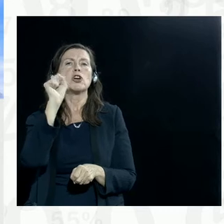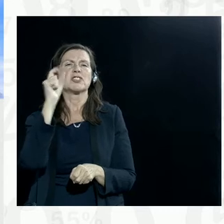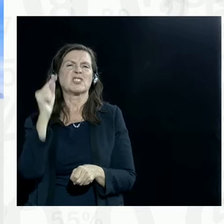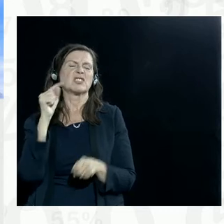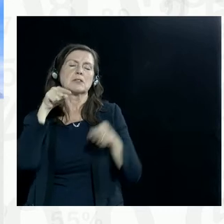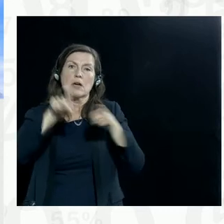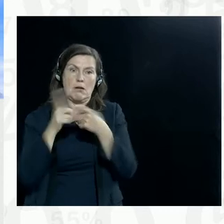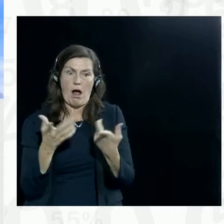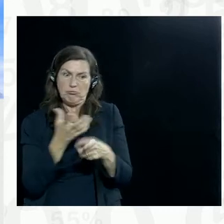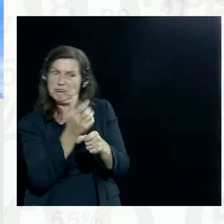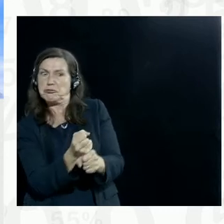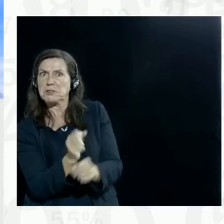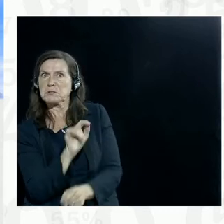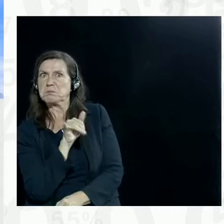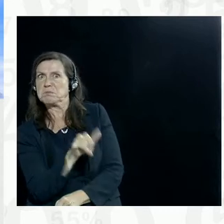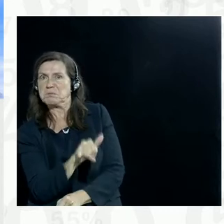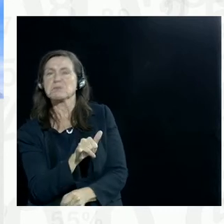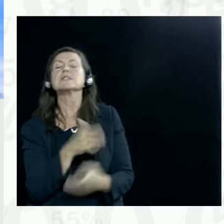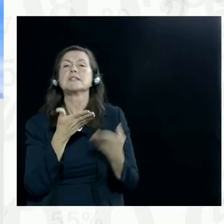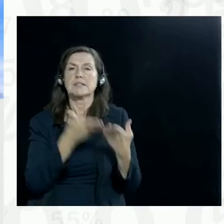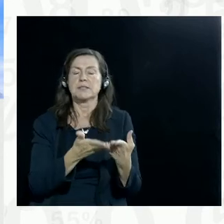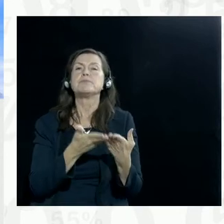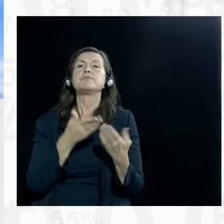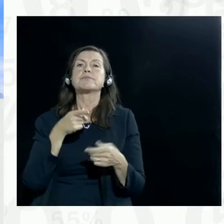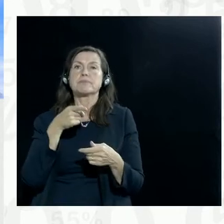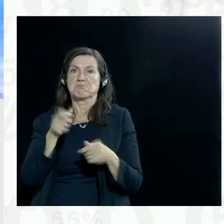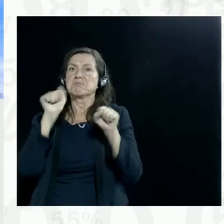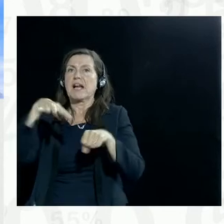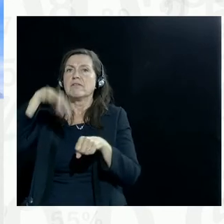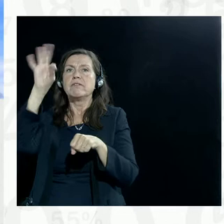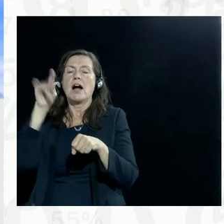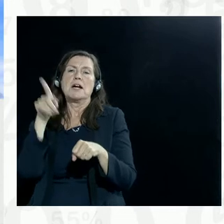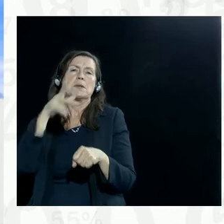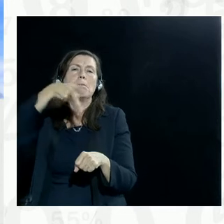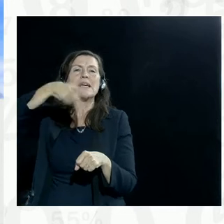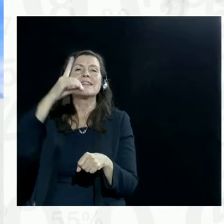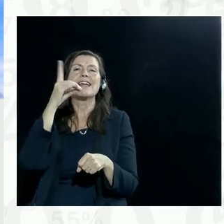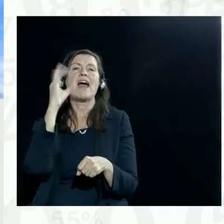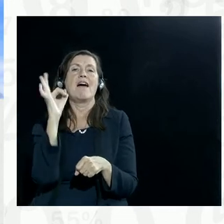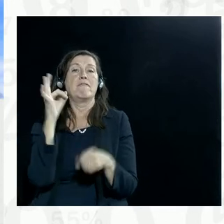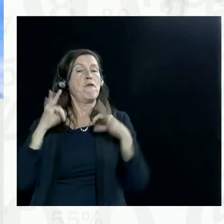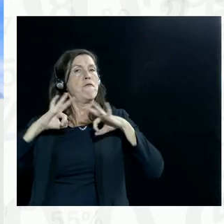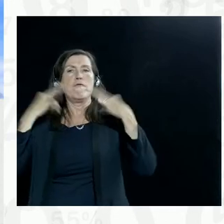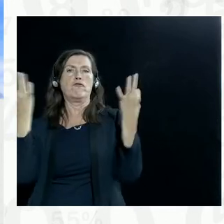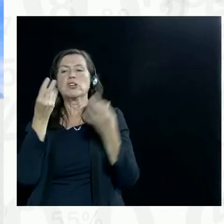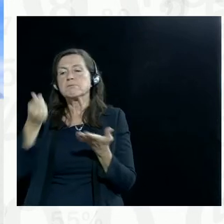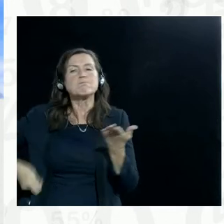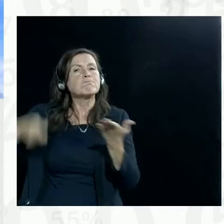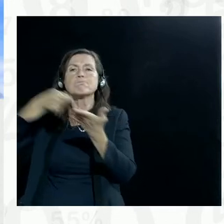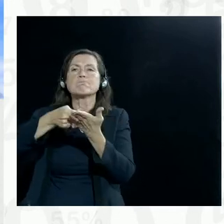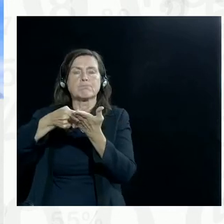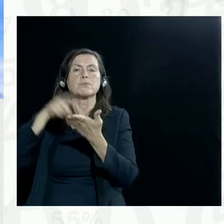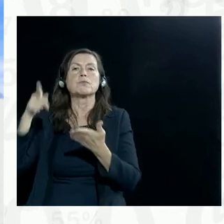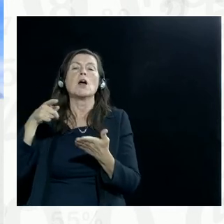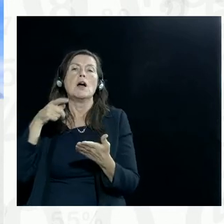edited by Anne Thurston. And you can find that online as a PDF for free, University of London Press